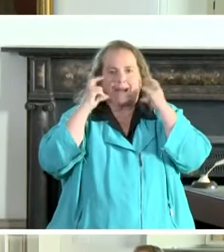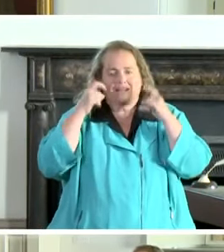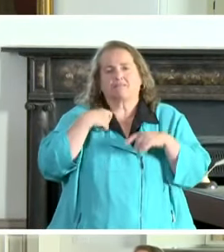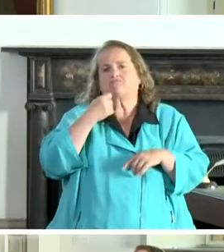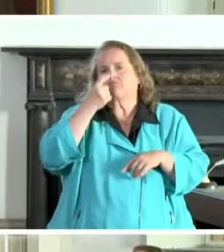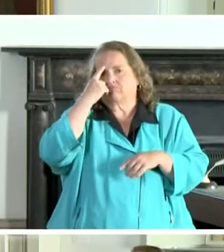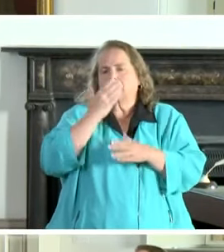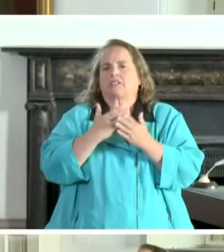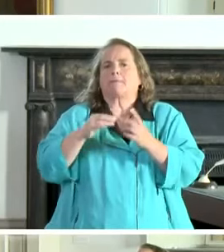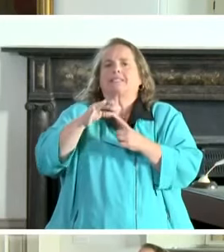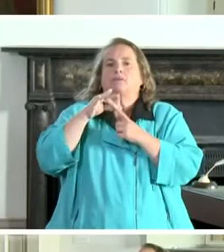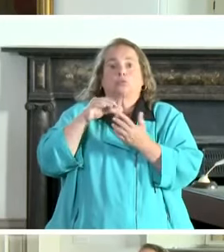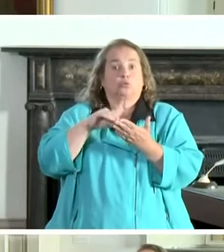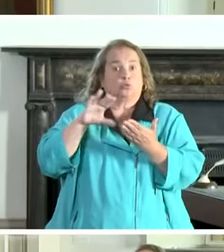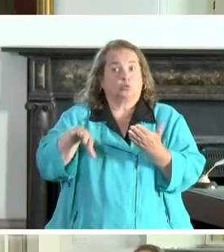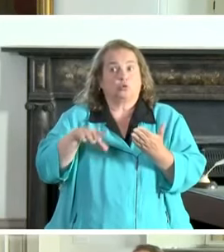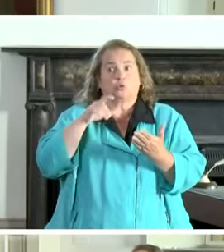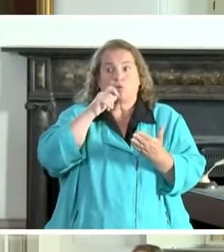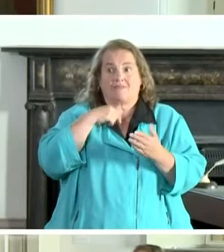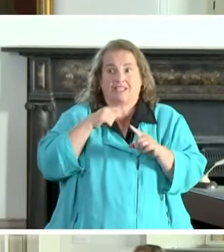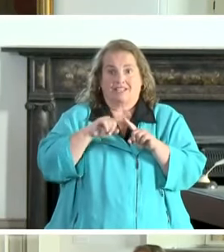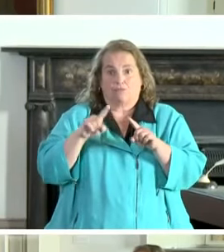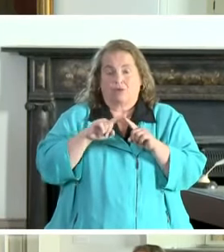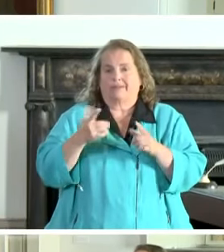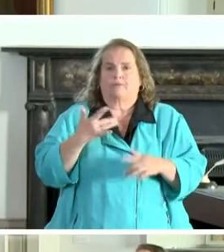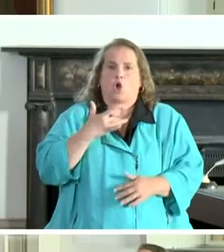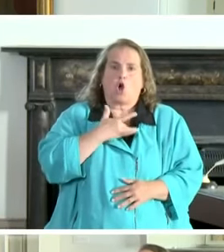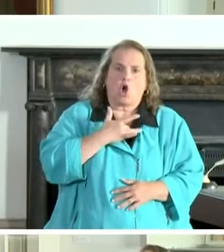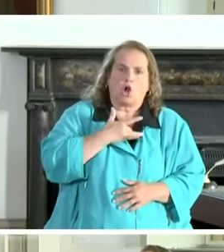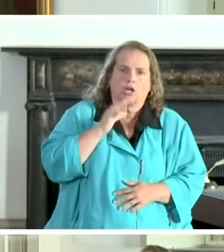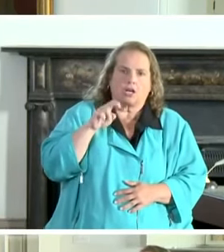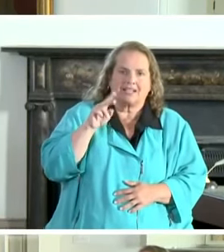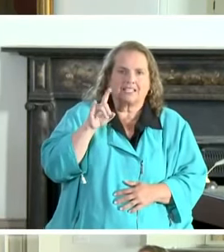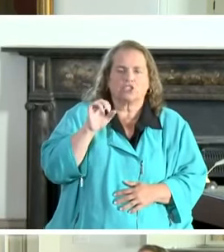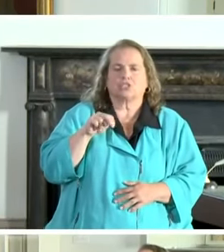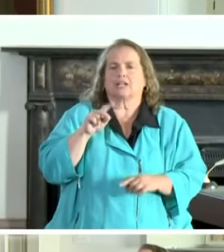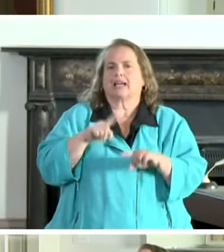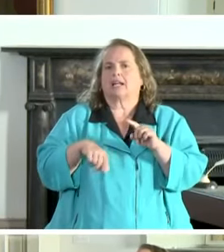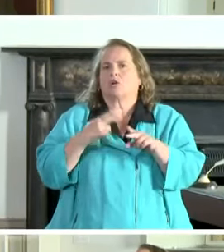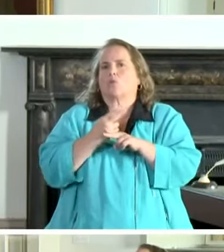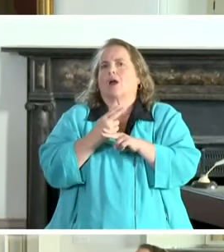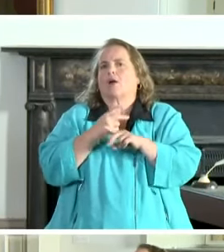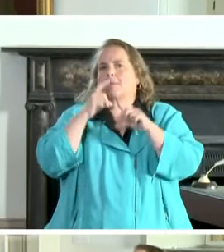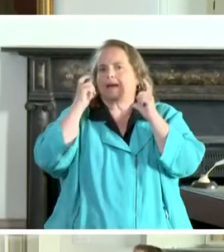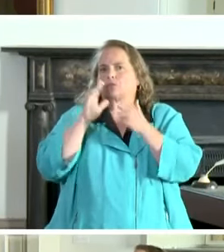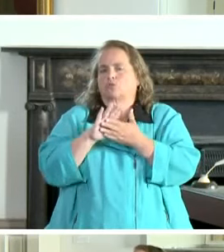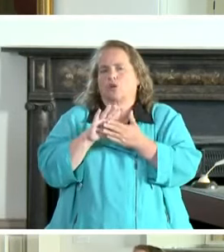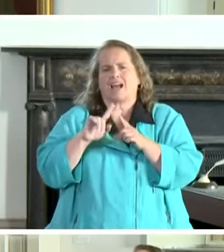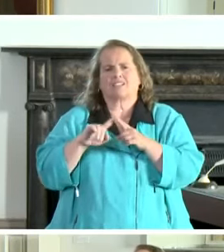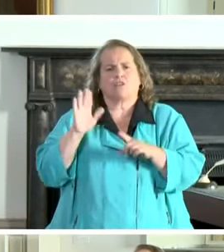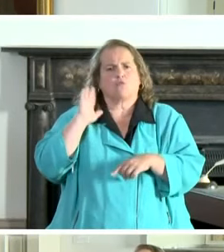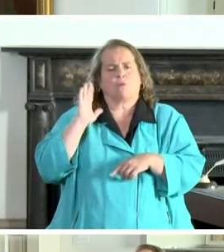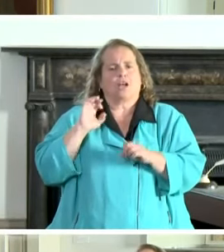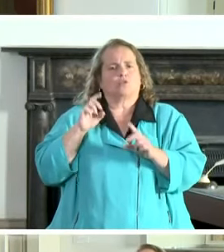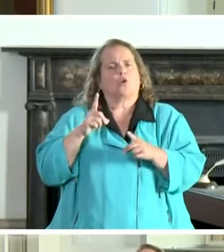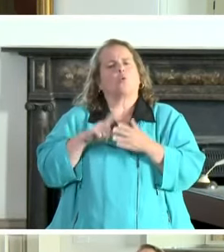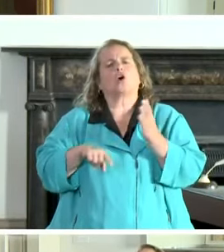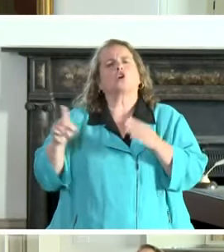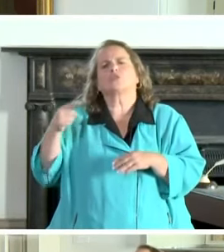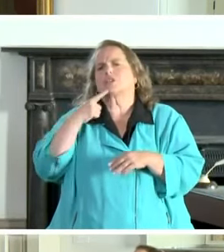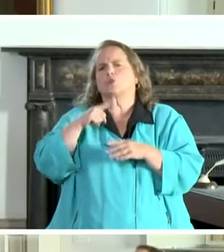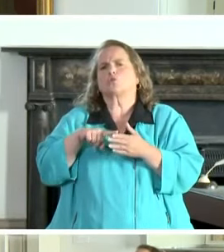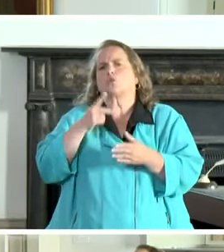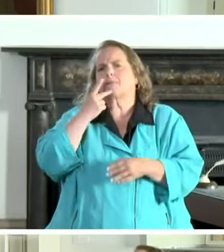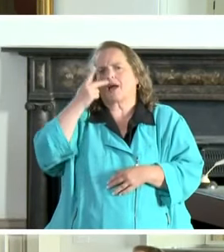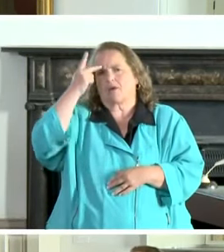for students with underline conditions and in part conditions to wear a mask in school. But as a former educator, what would you say to parents and